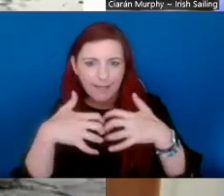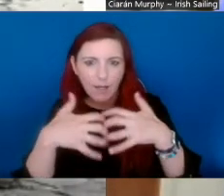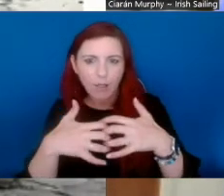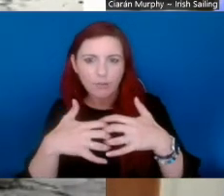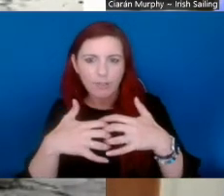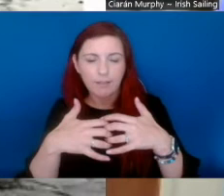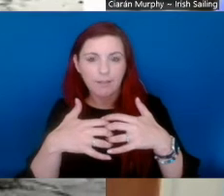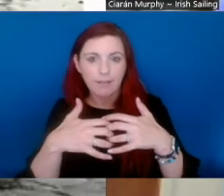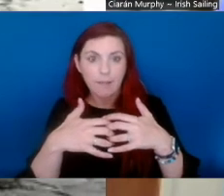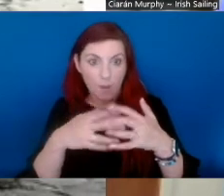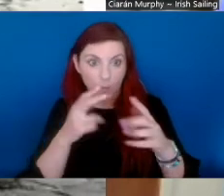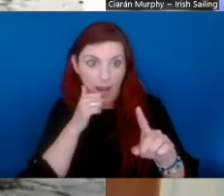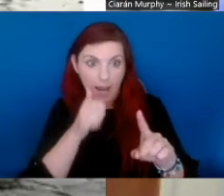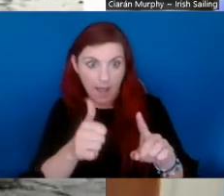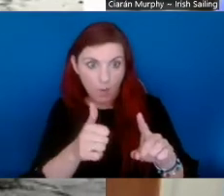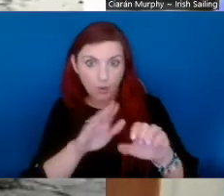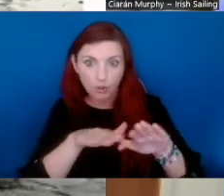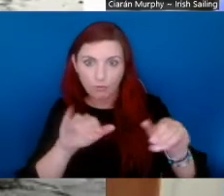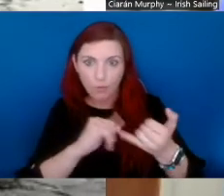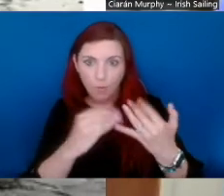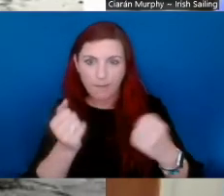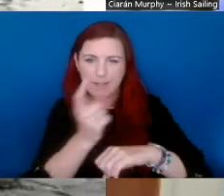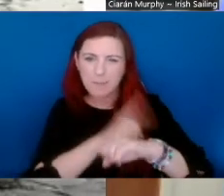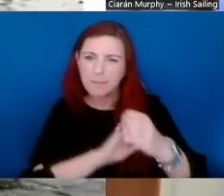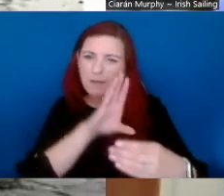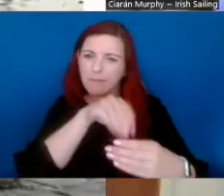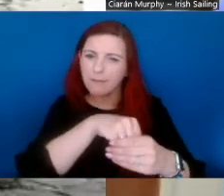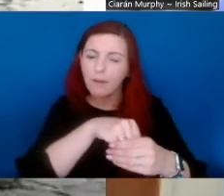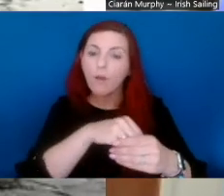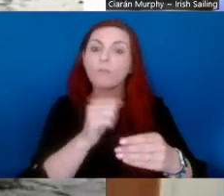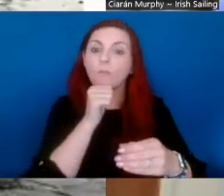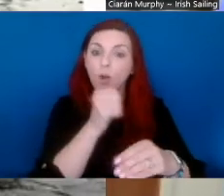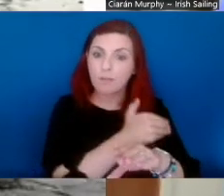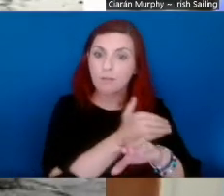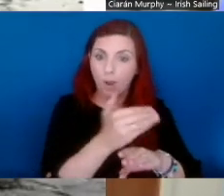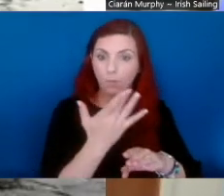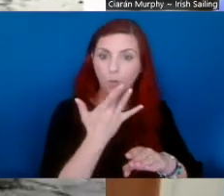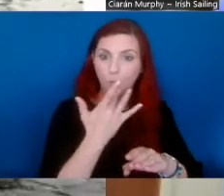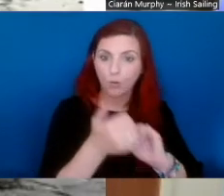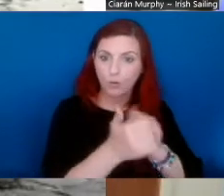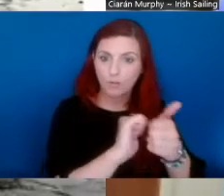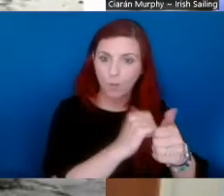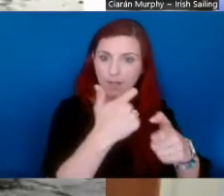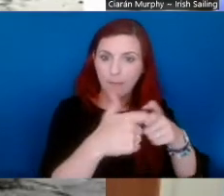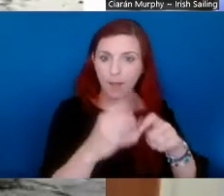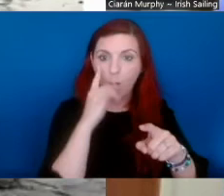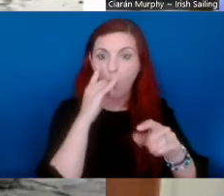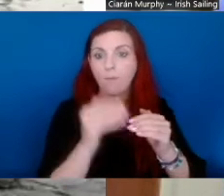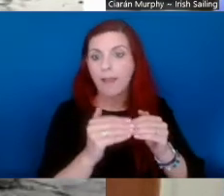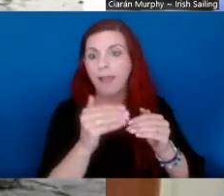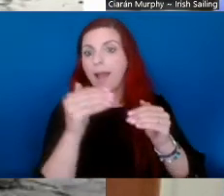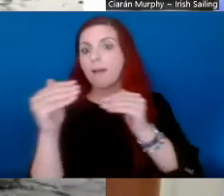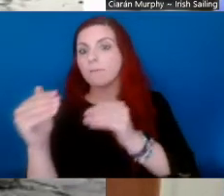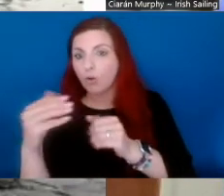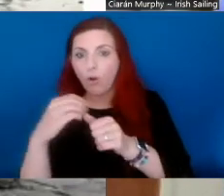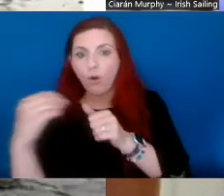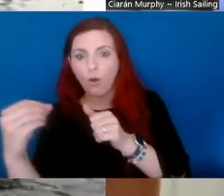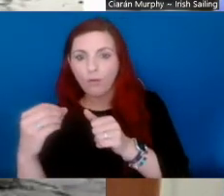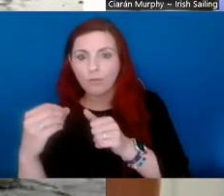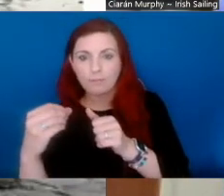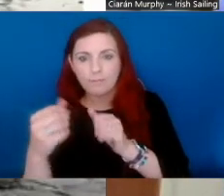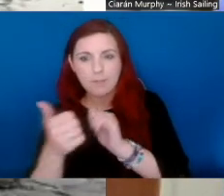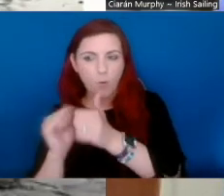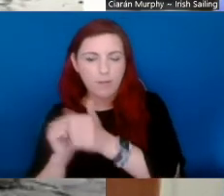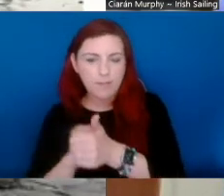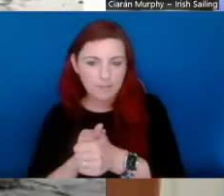technology that would allow children with disabilities to participate initially in water sports and then hopefully moving on then to other sports.